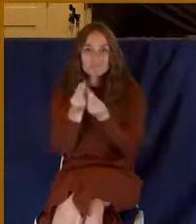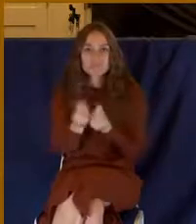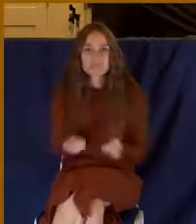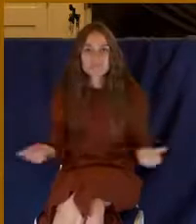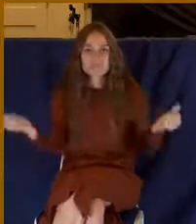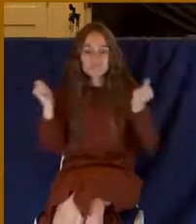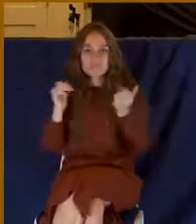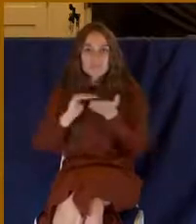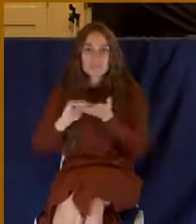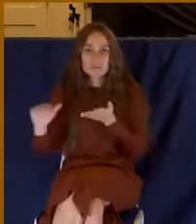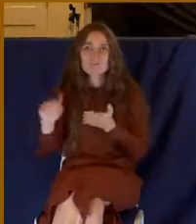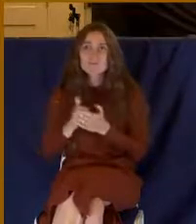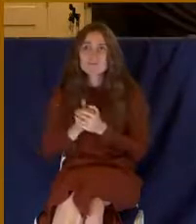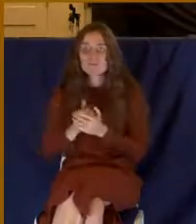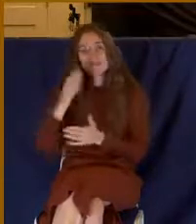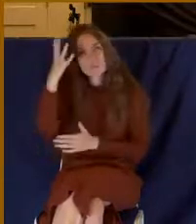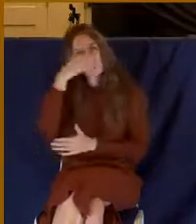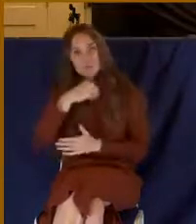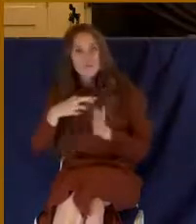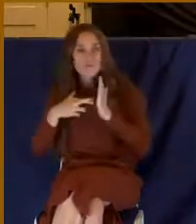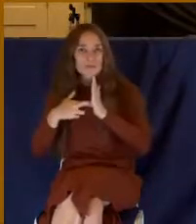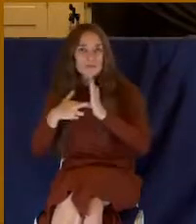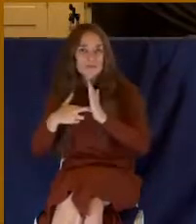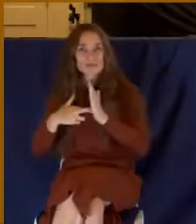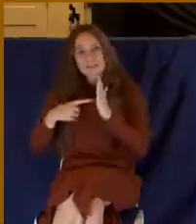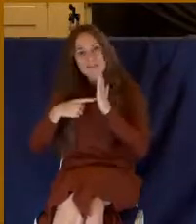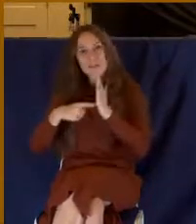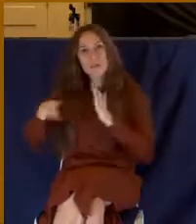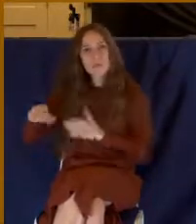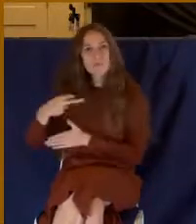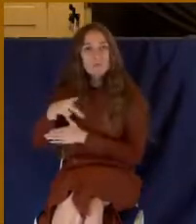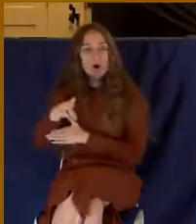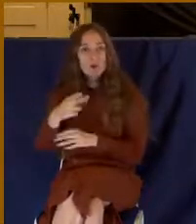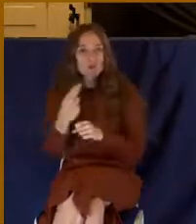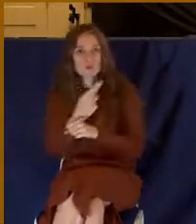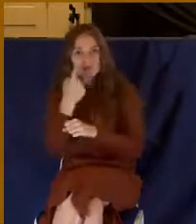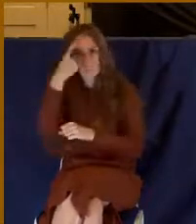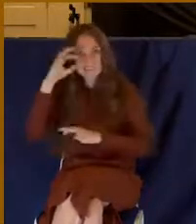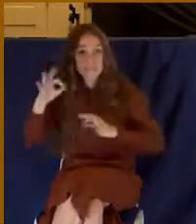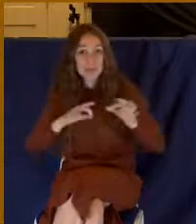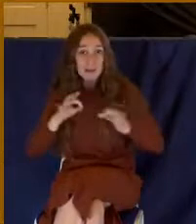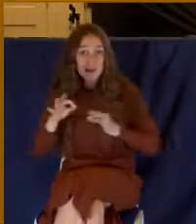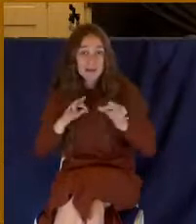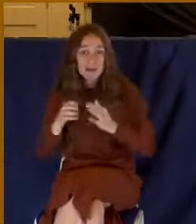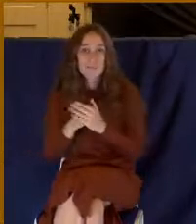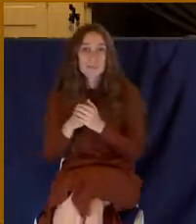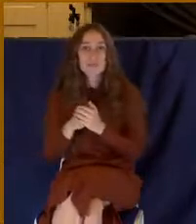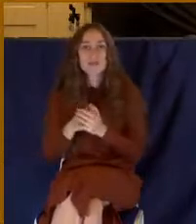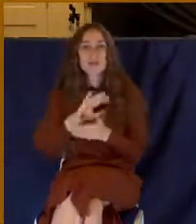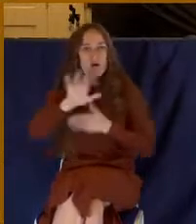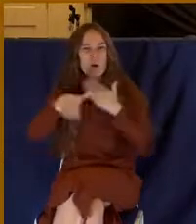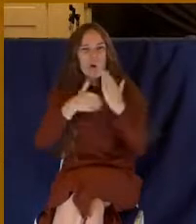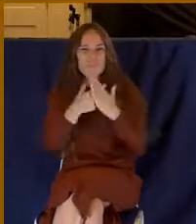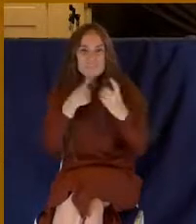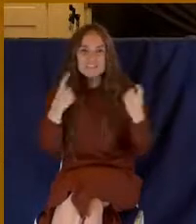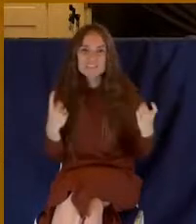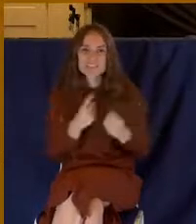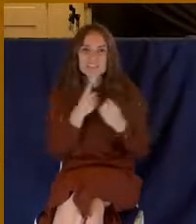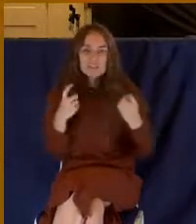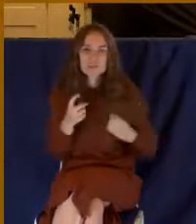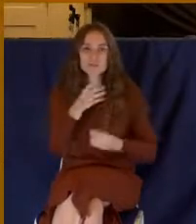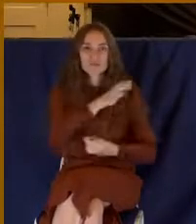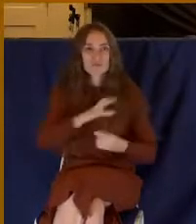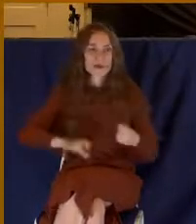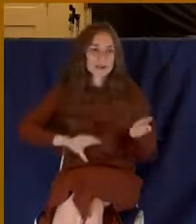help us understand this total forgiveness. Look at verse 14. Blotting out the handwriting of ordinances that was against us, which was contrary to us,